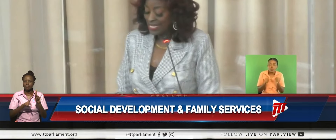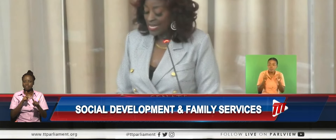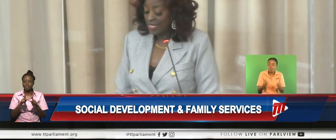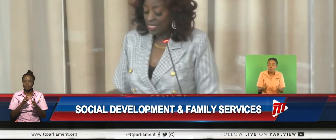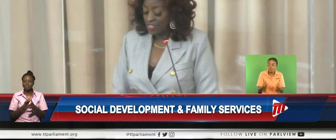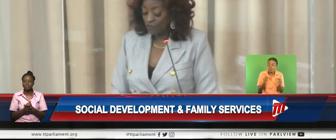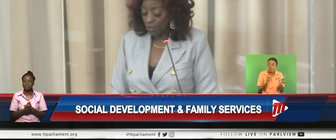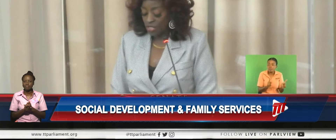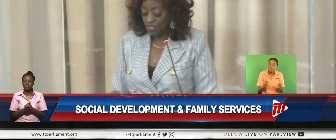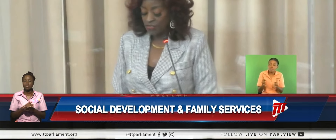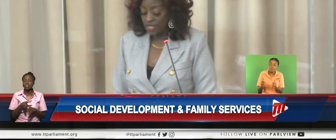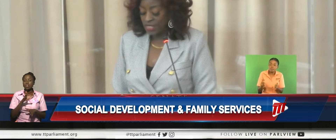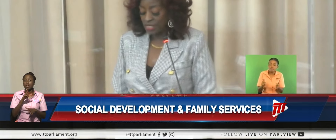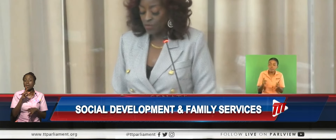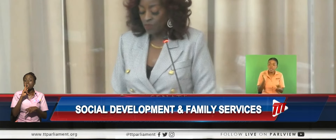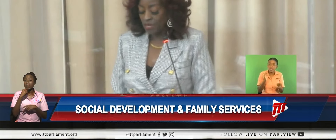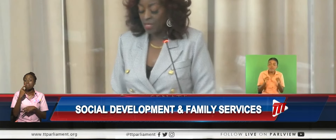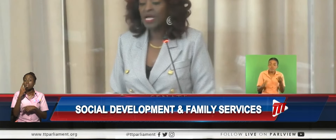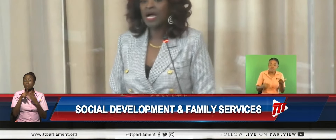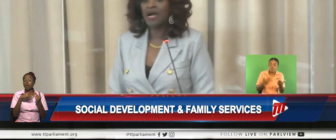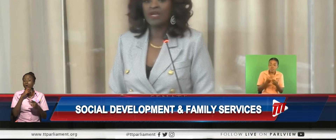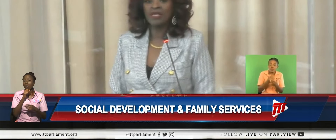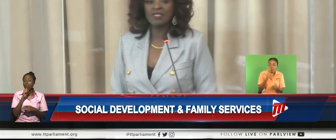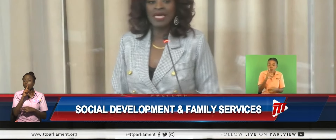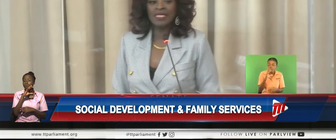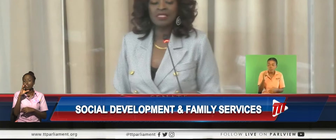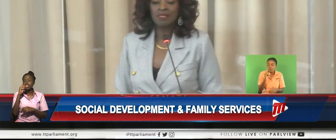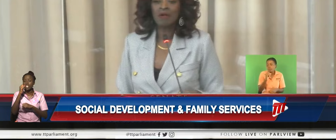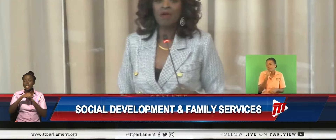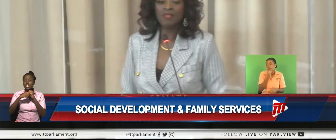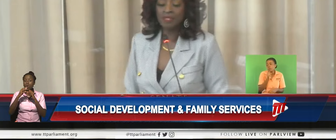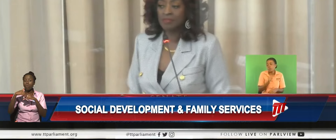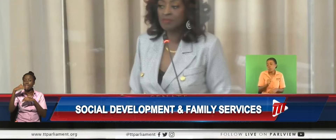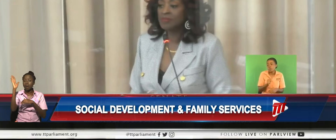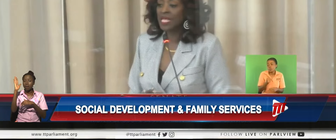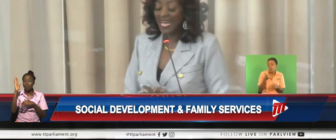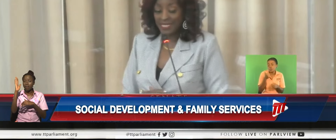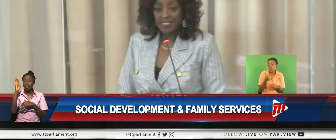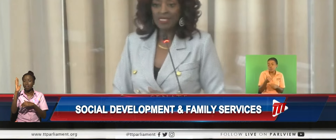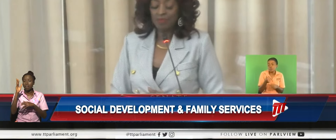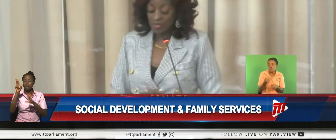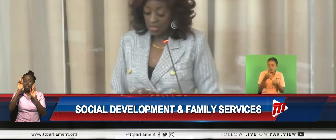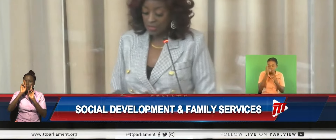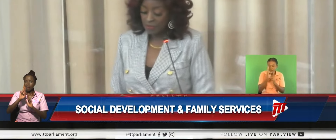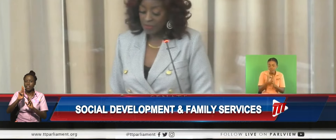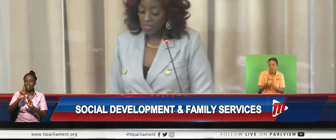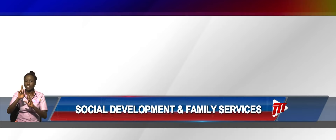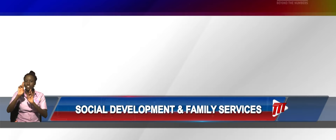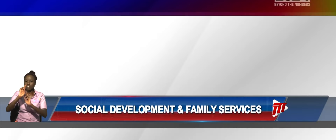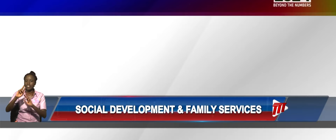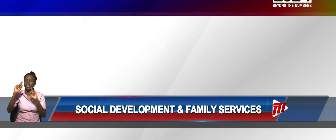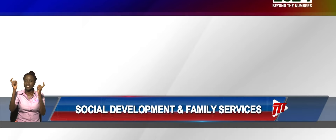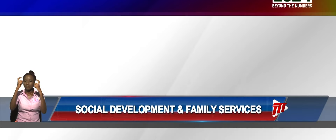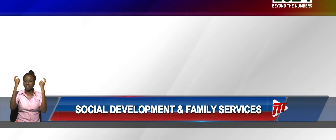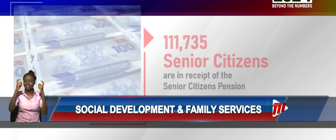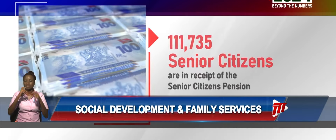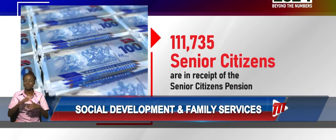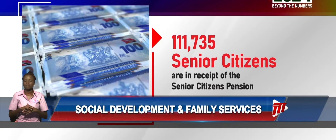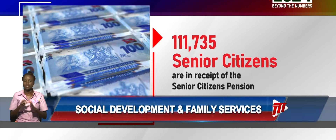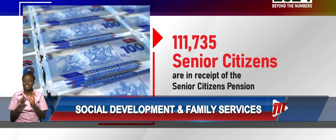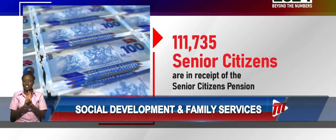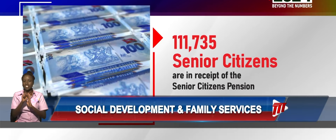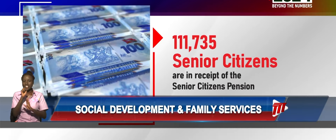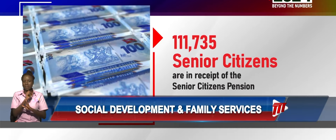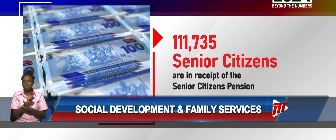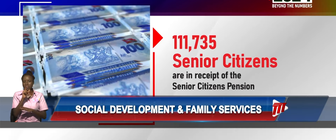have attained the age of 100 years and over are recognized, honored, and celebrated. As of September